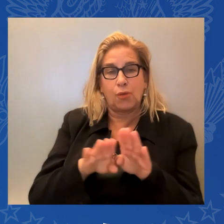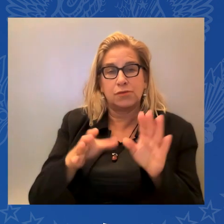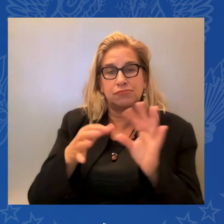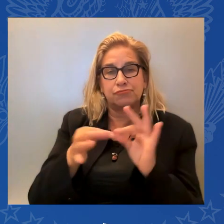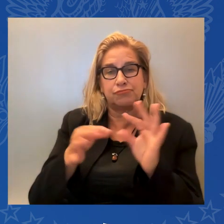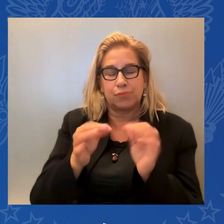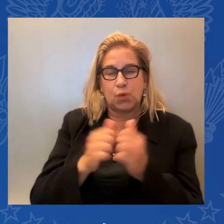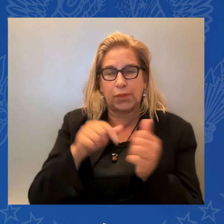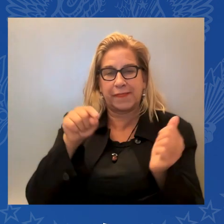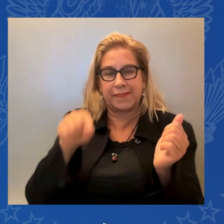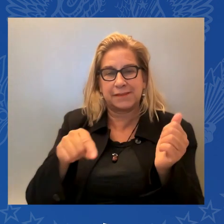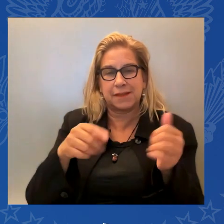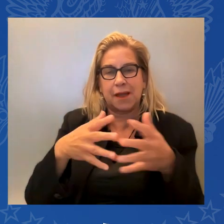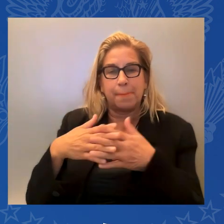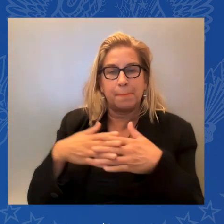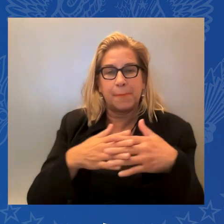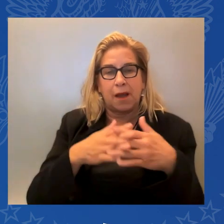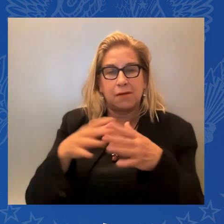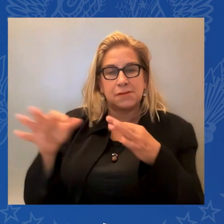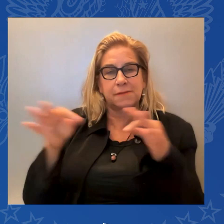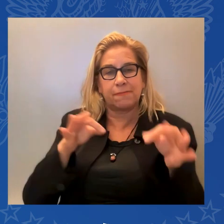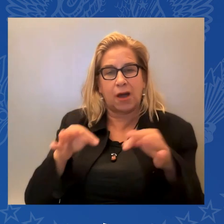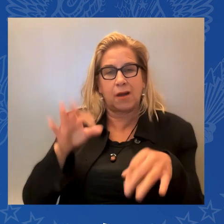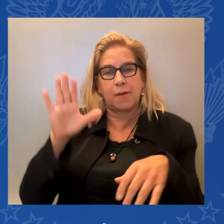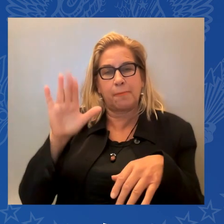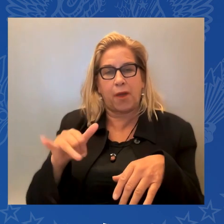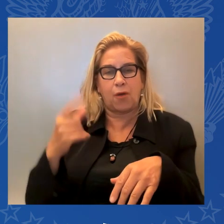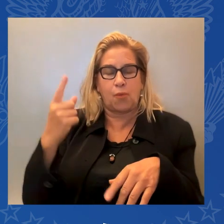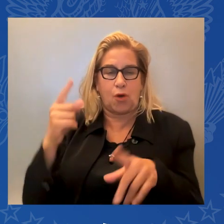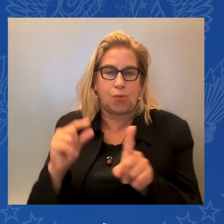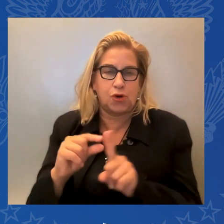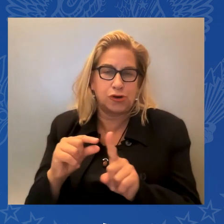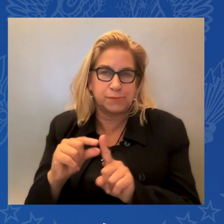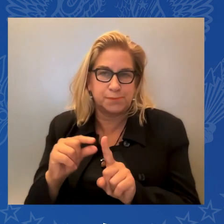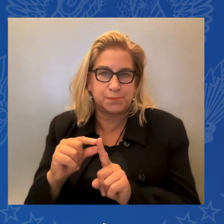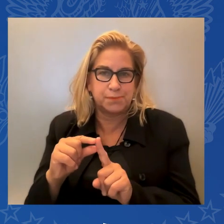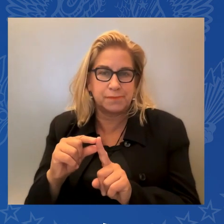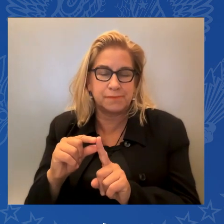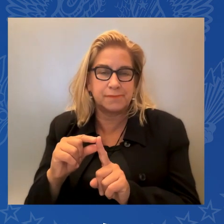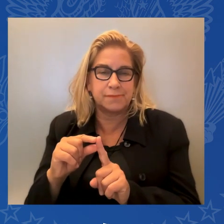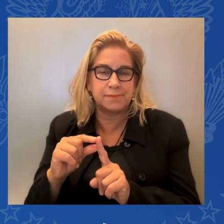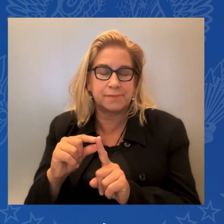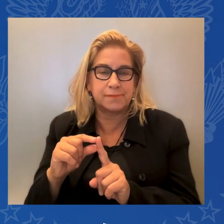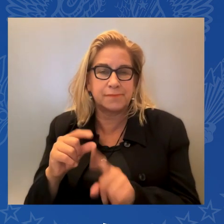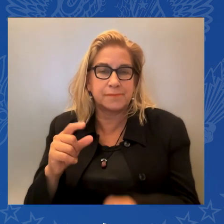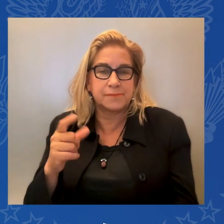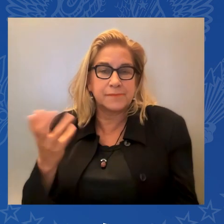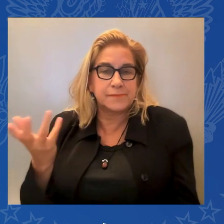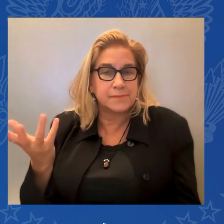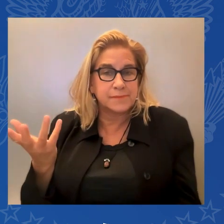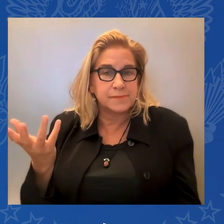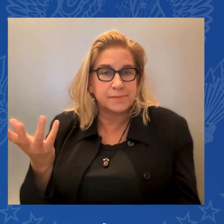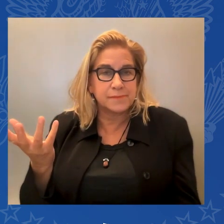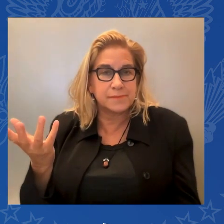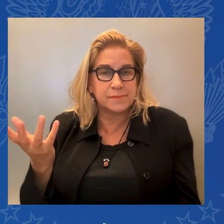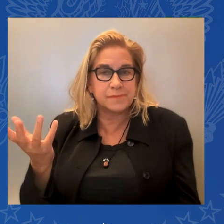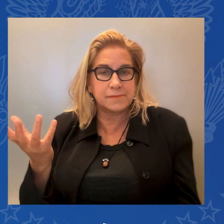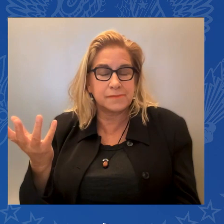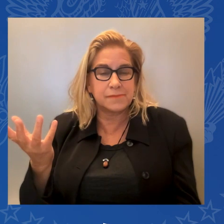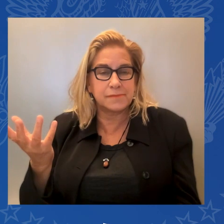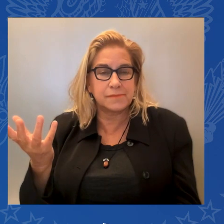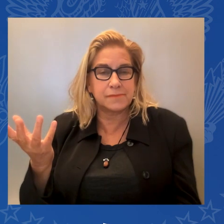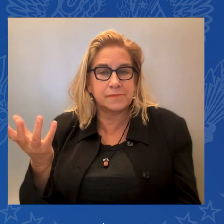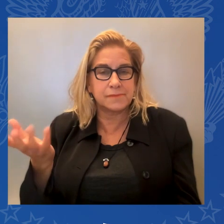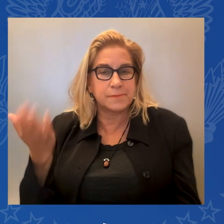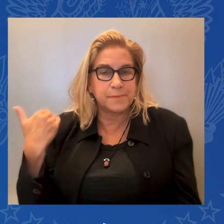I've spent more time with Xi Jinping than any world leader has. We were in the Tibetan Plateau, he and I, and he turned to me and I had an interpreter and he